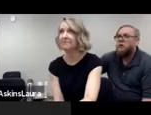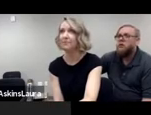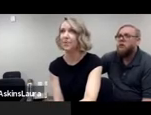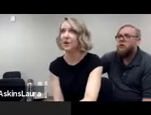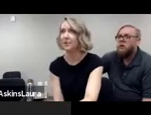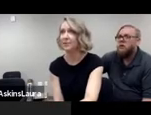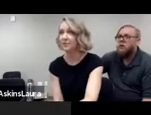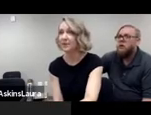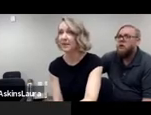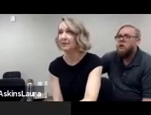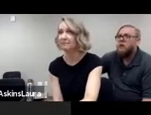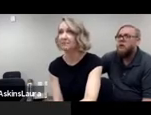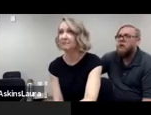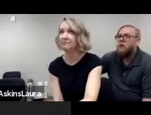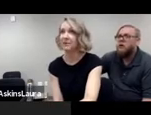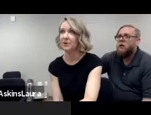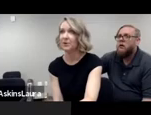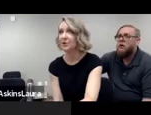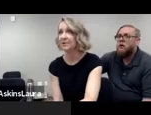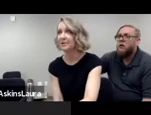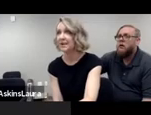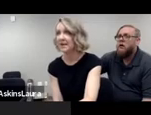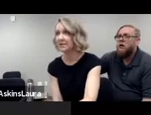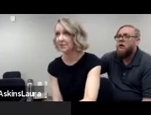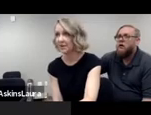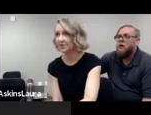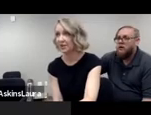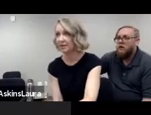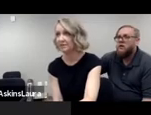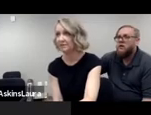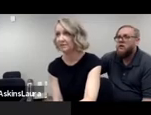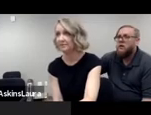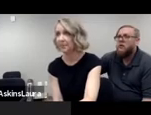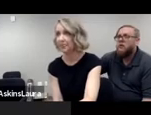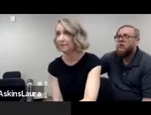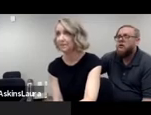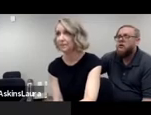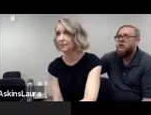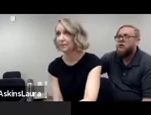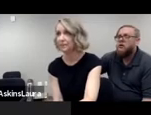maybe weren't able to read or understand the question.